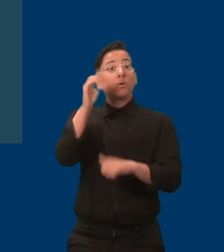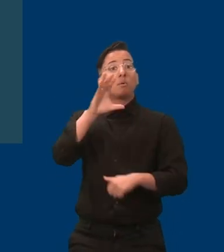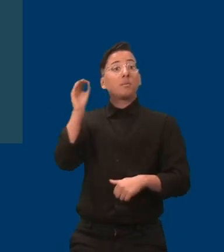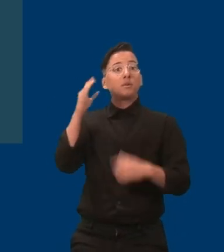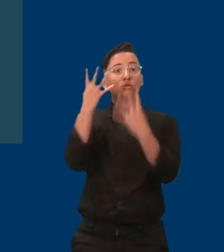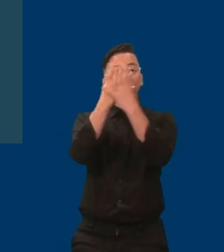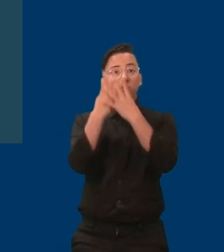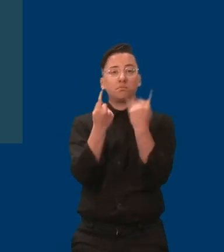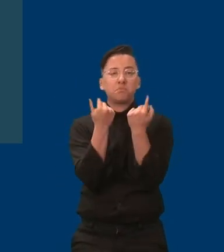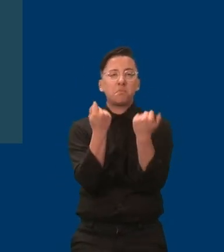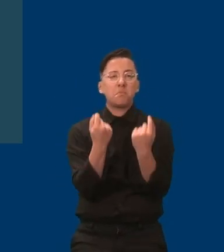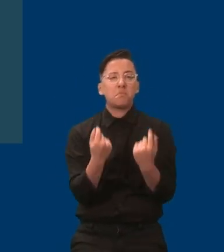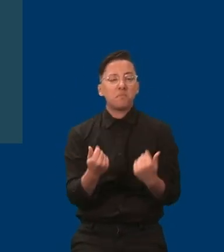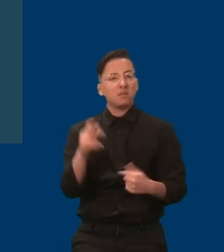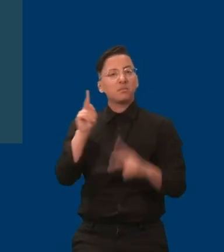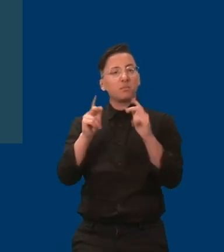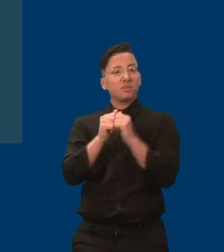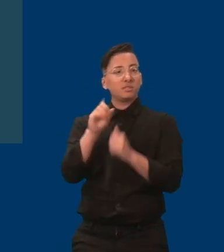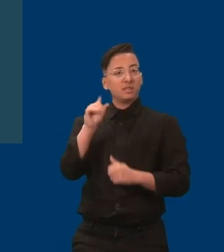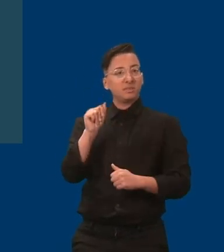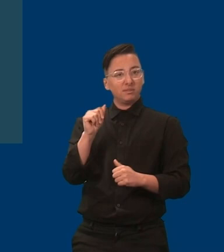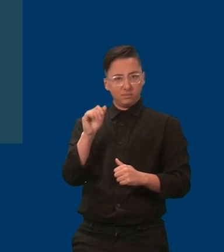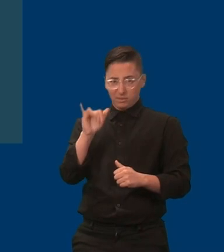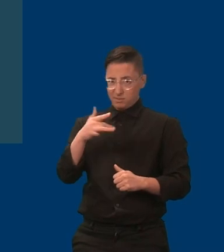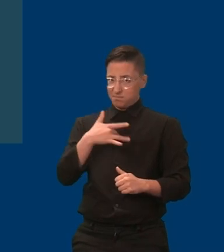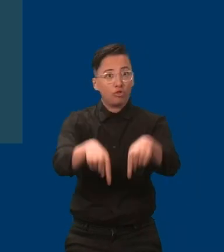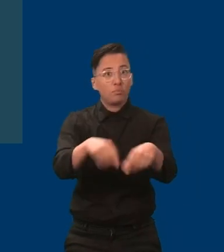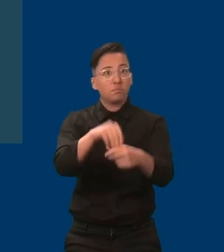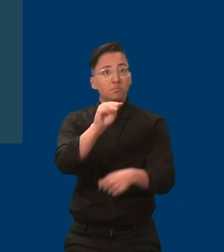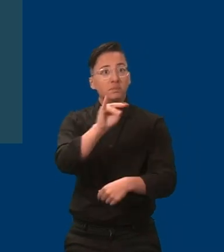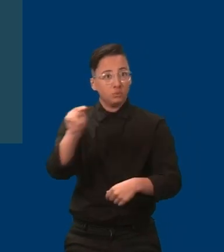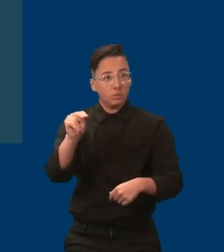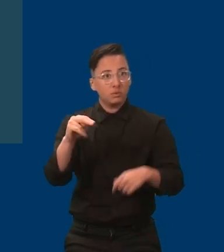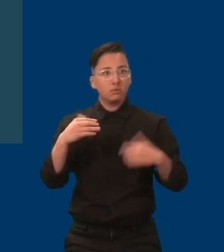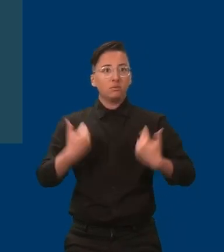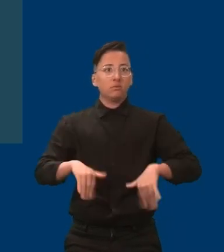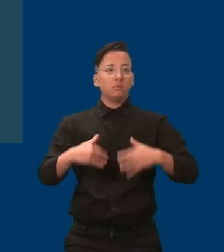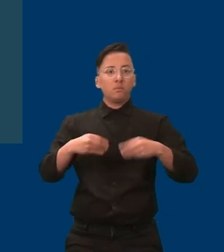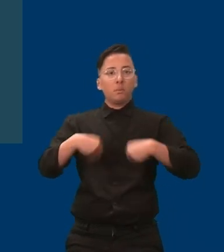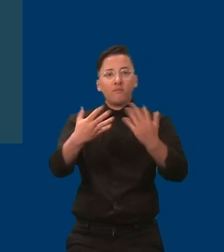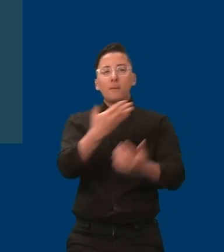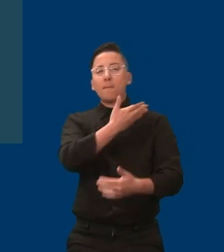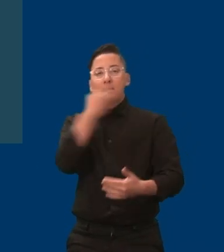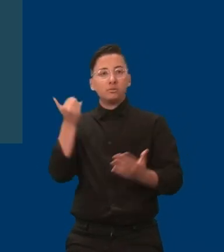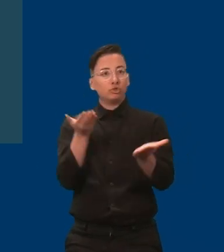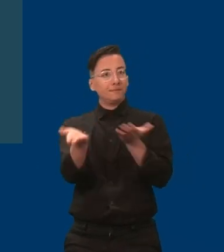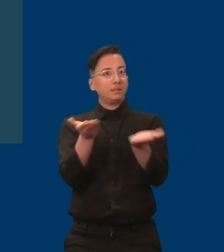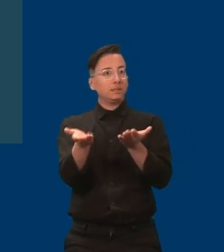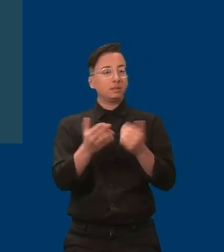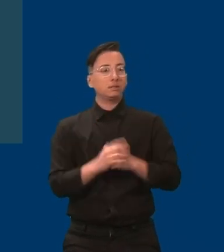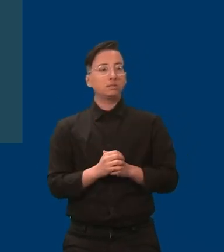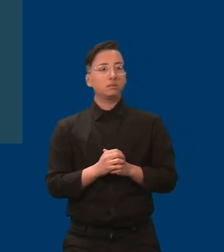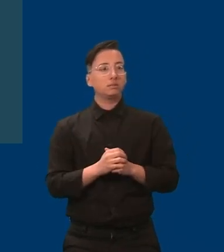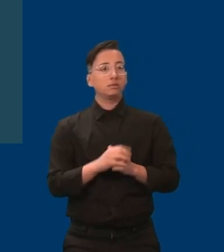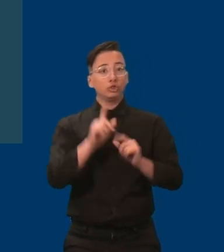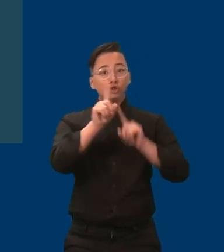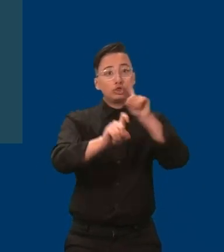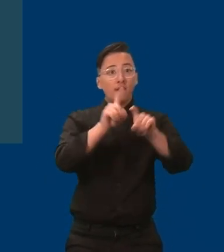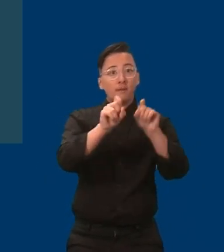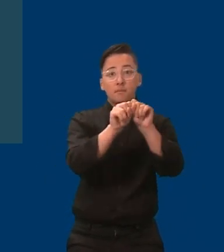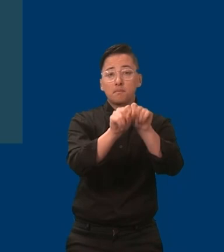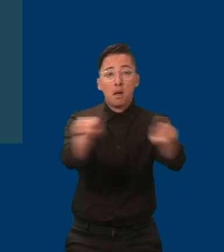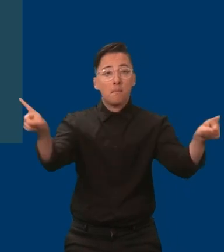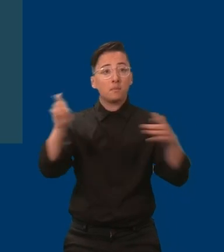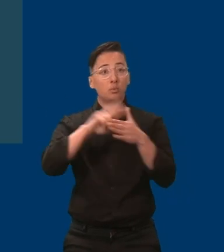illegal and costing them highly qualified talent. Survey data suggests that employees with disabilities, particularly